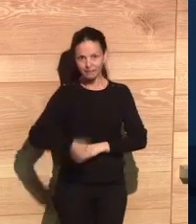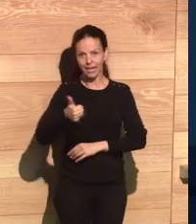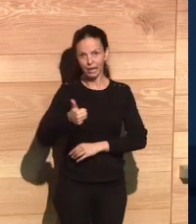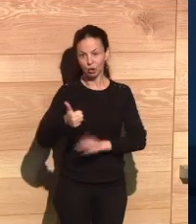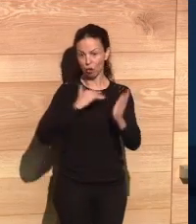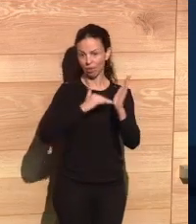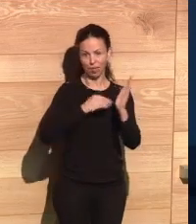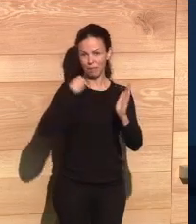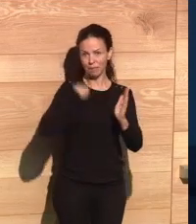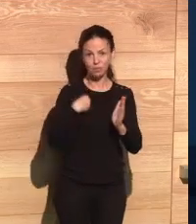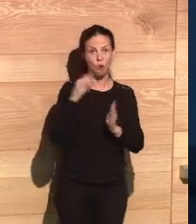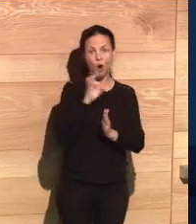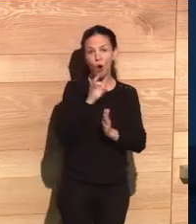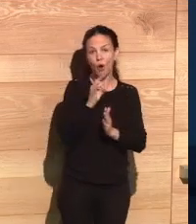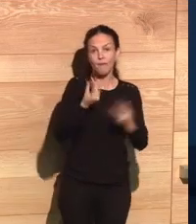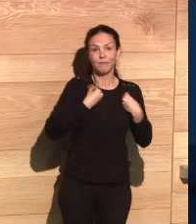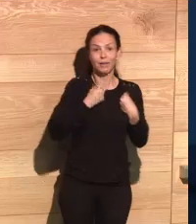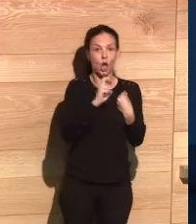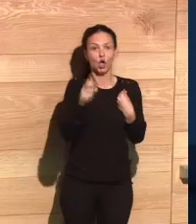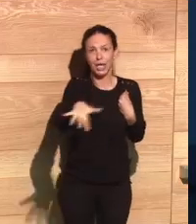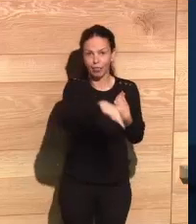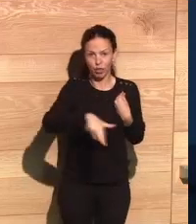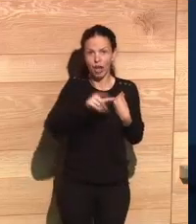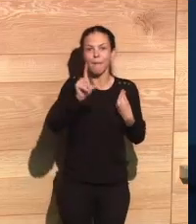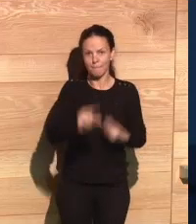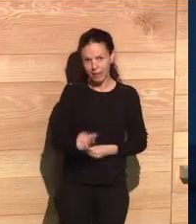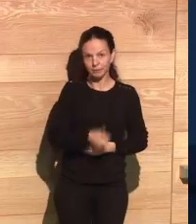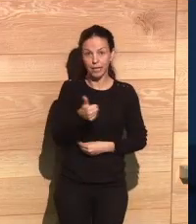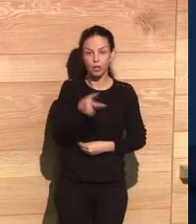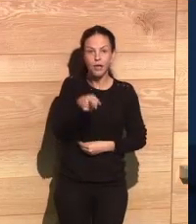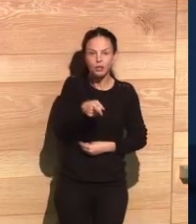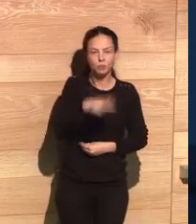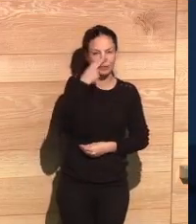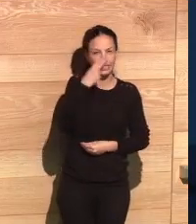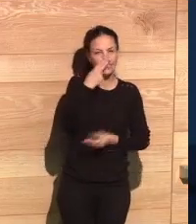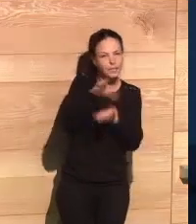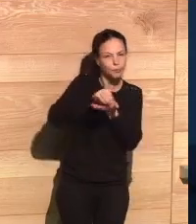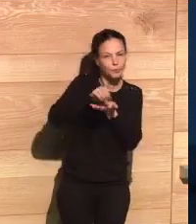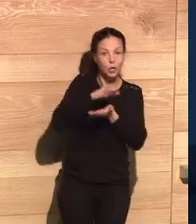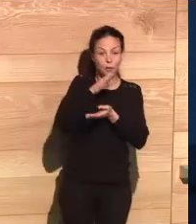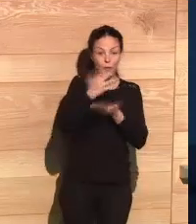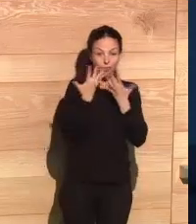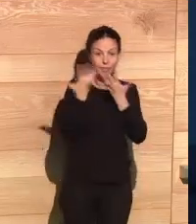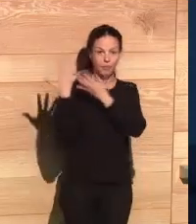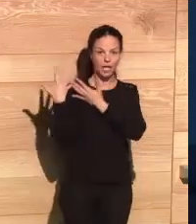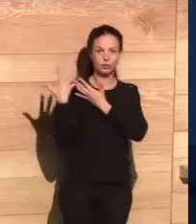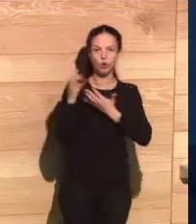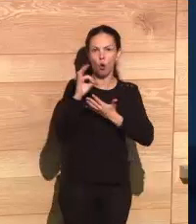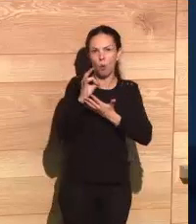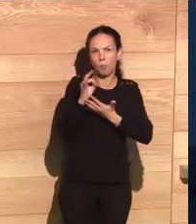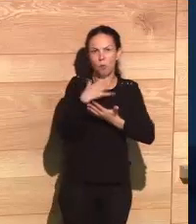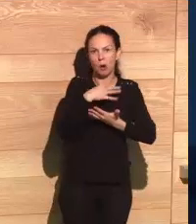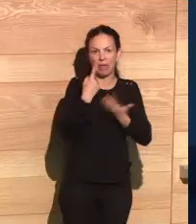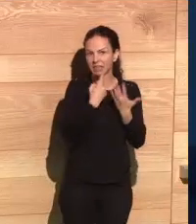one product, we paid more for one product than somebody who lived in a different neighborhood, for instance. And this is very interesting